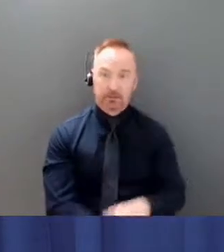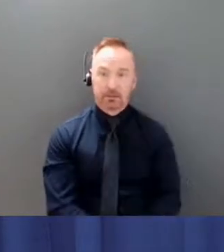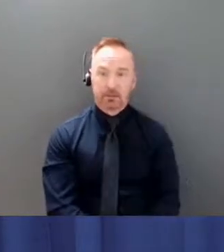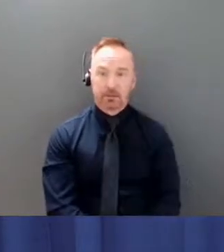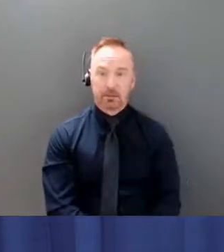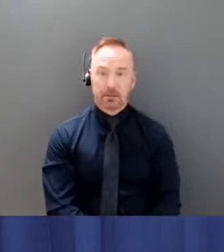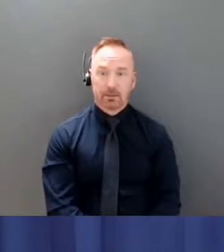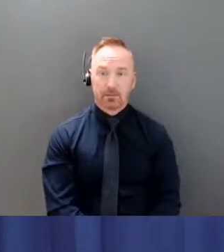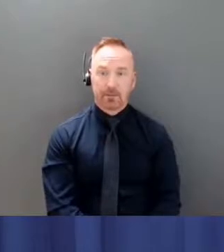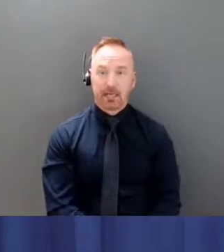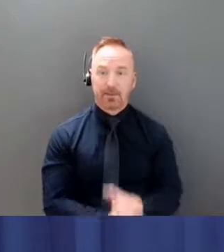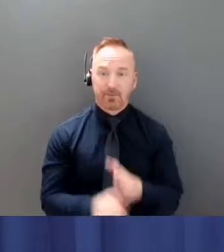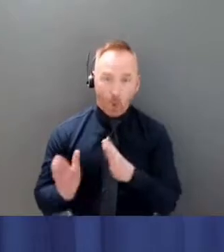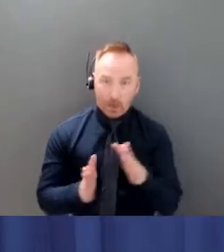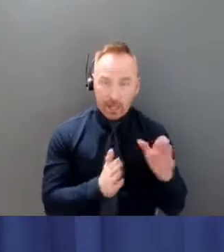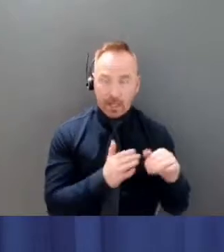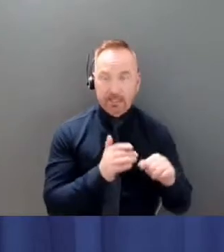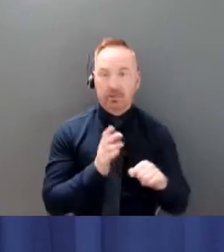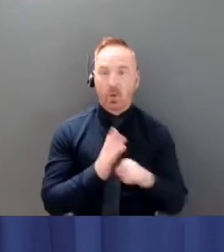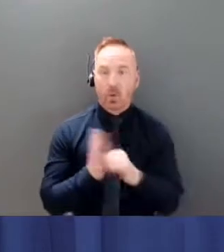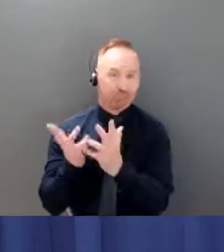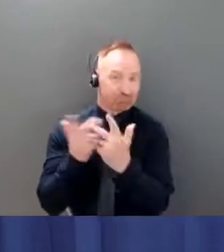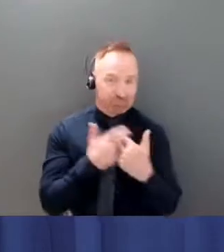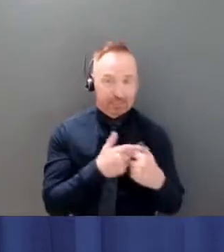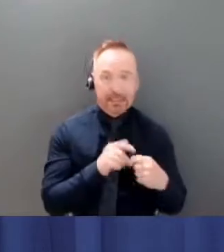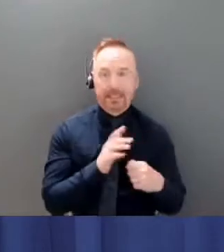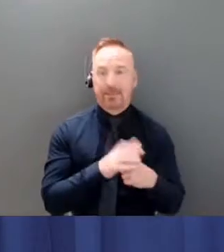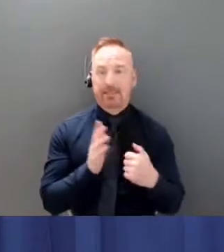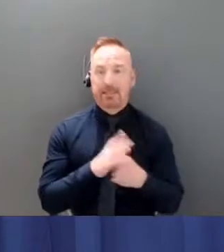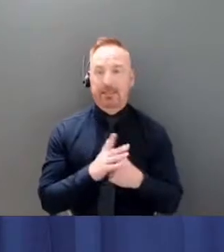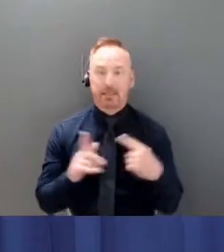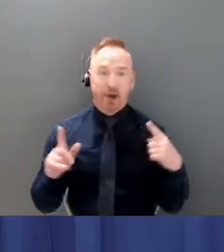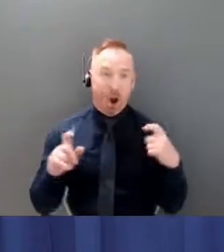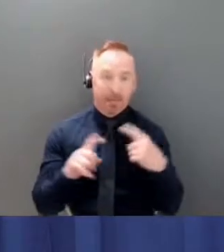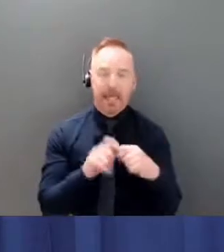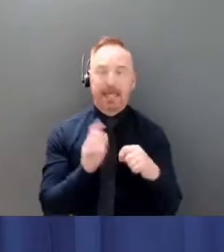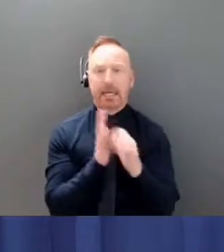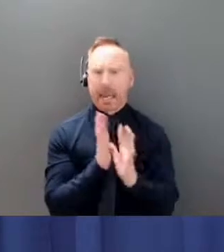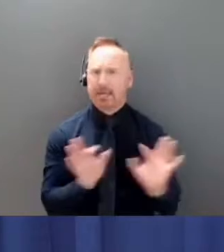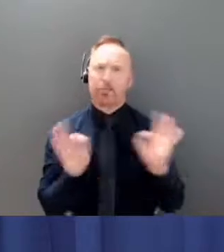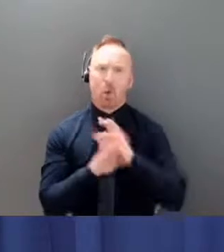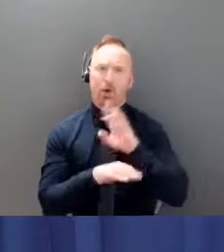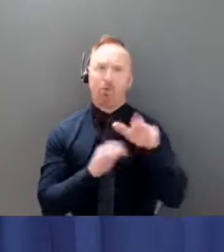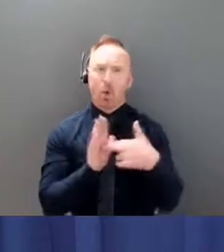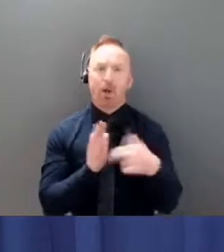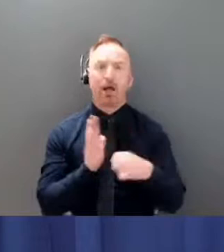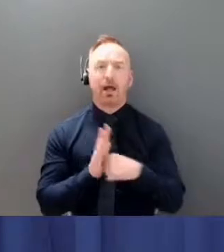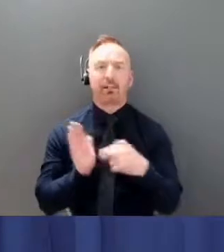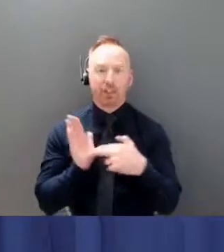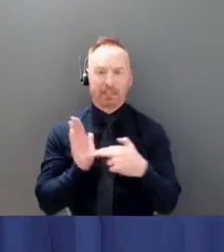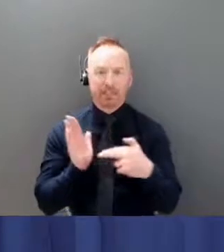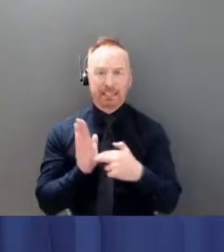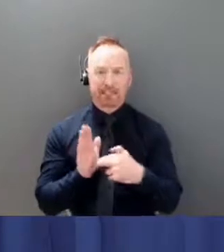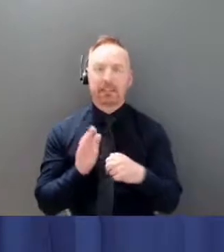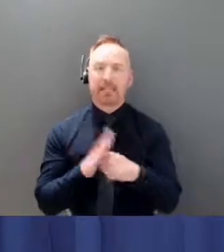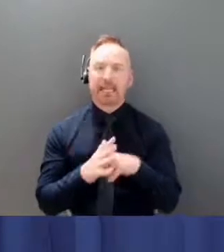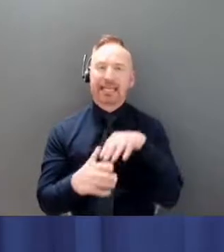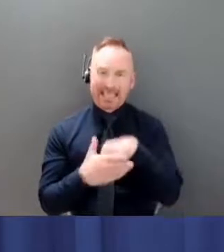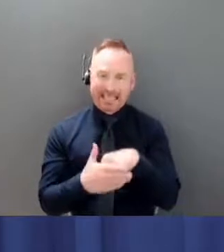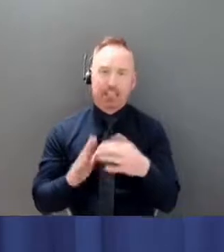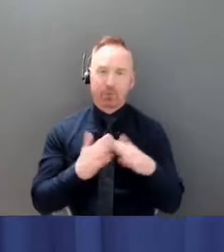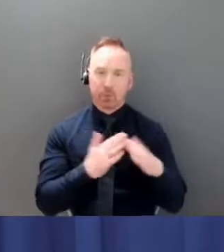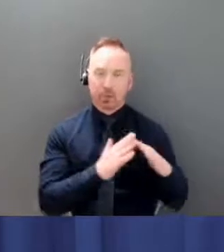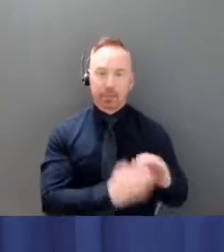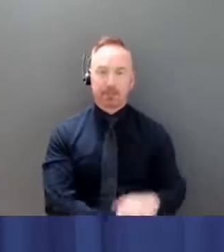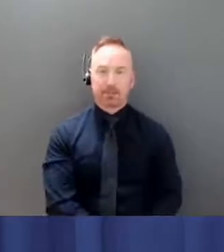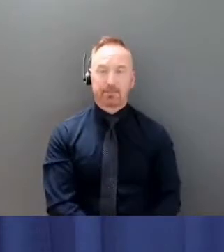complex and vital role of the nurses in the communities. Thank you. Do you have another